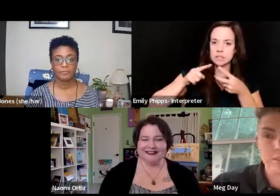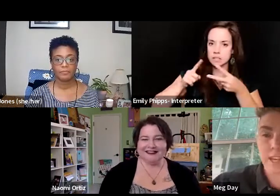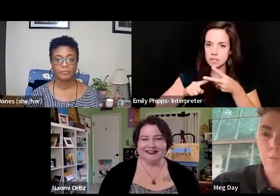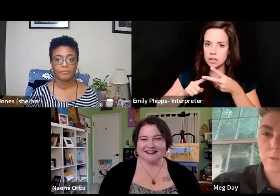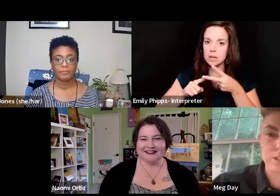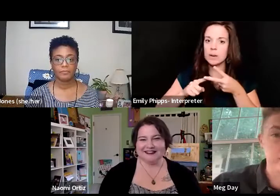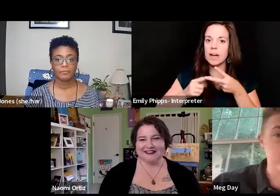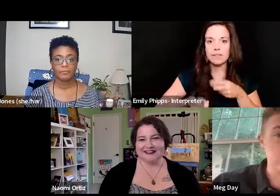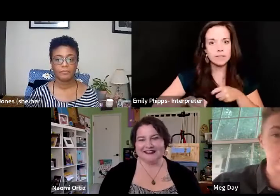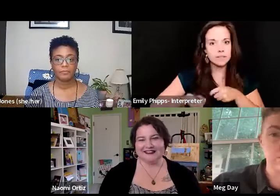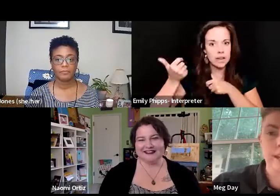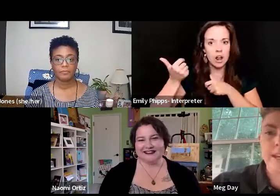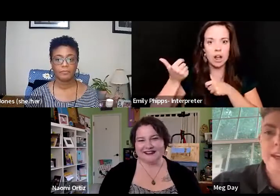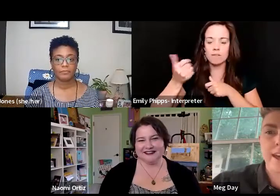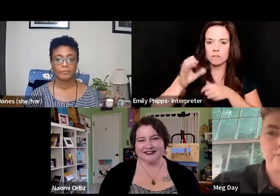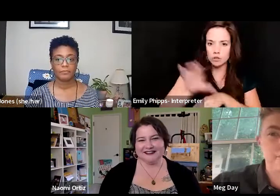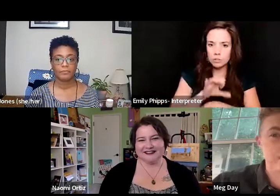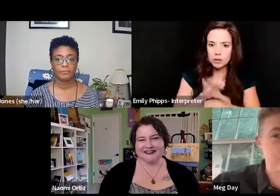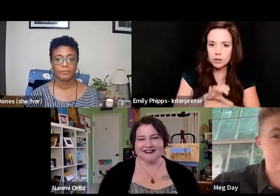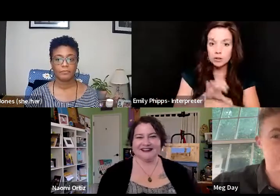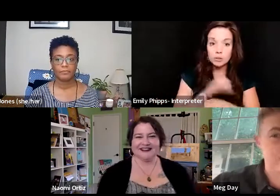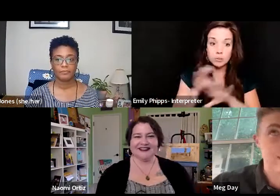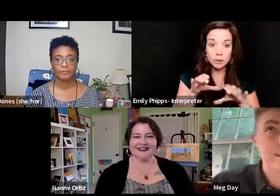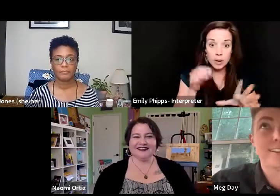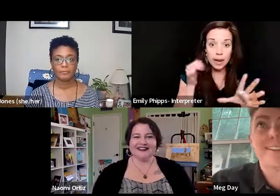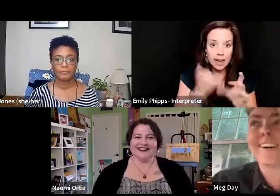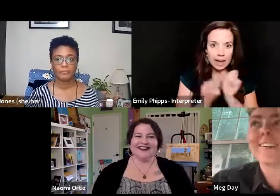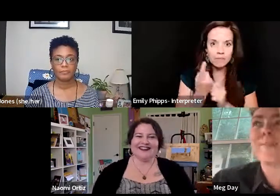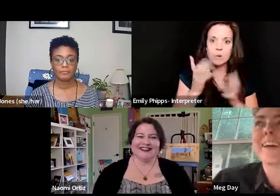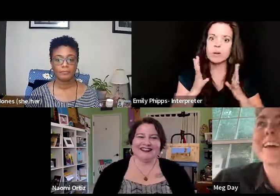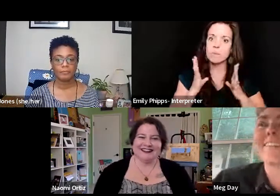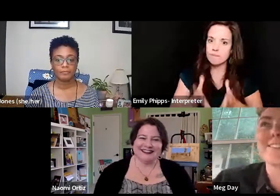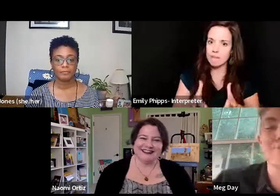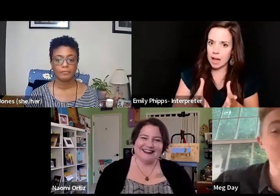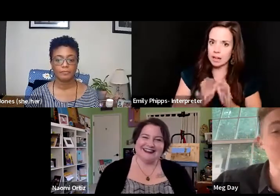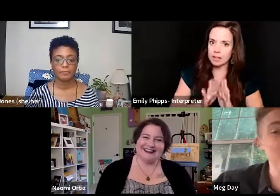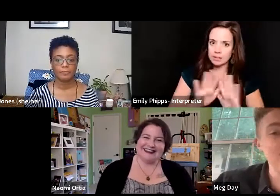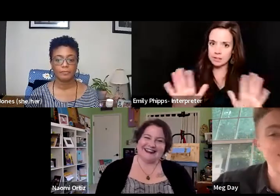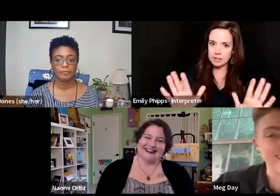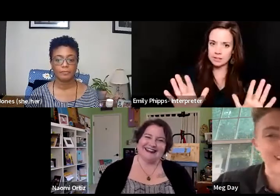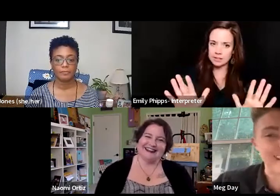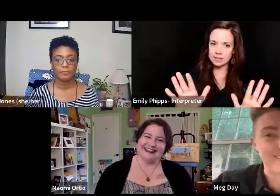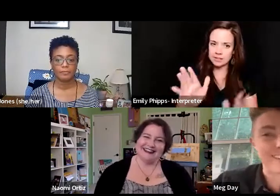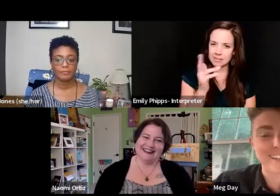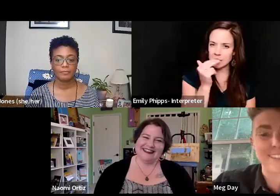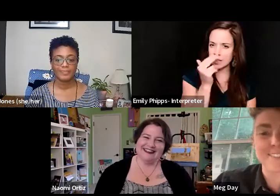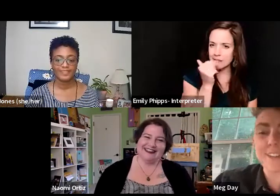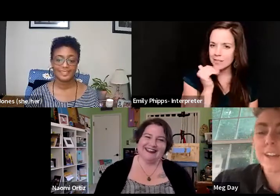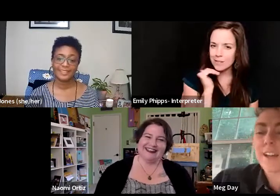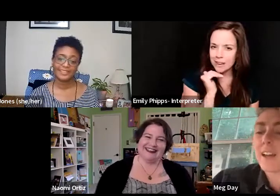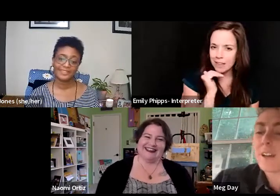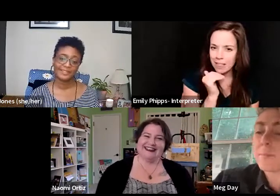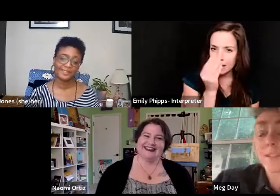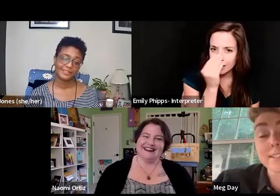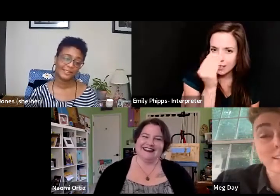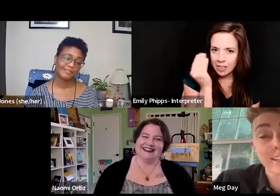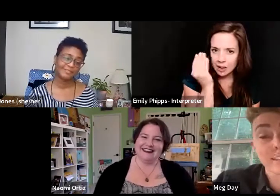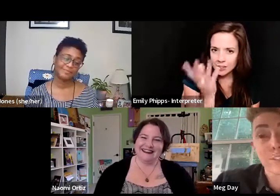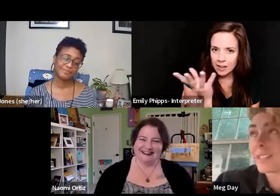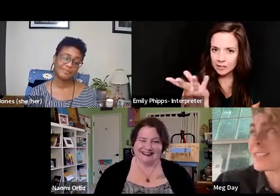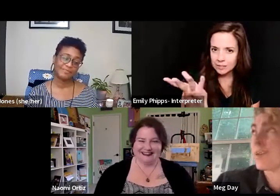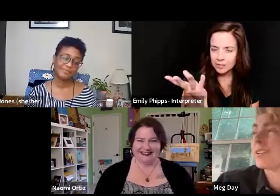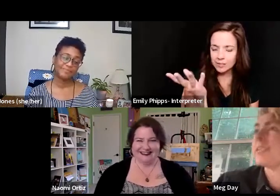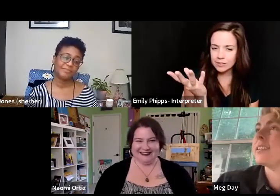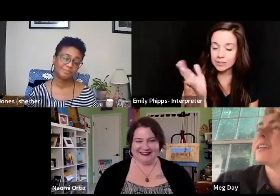computers. And once we do, everybody's going to be fine. Um, and that's a funny lie to tell ourselves. Um, and it's a